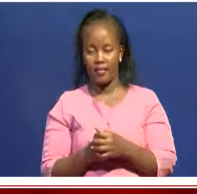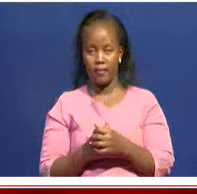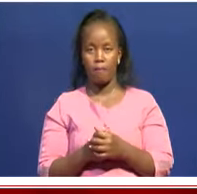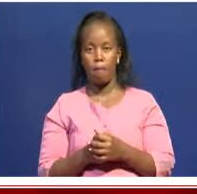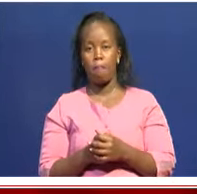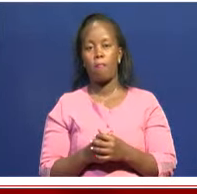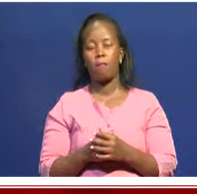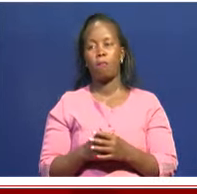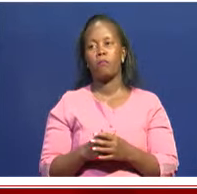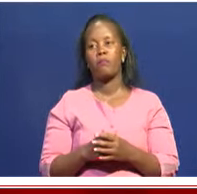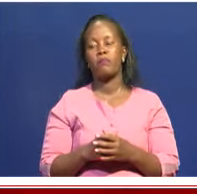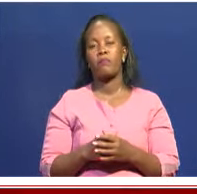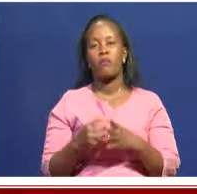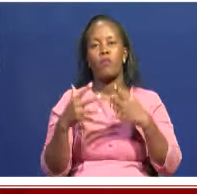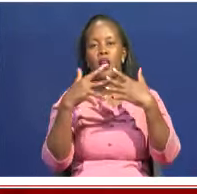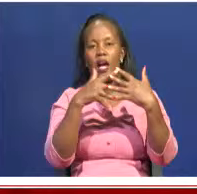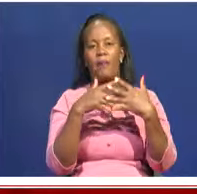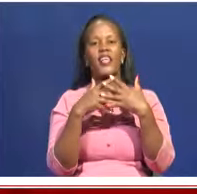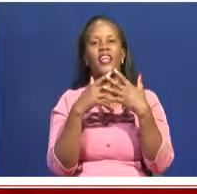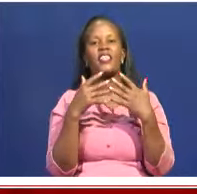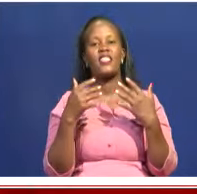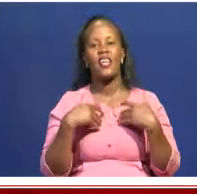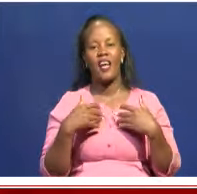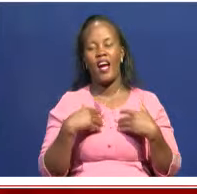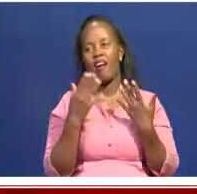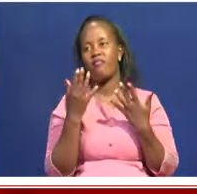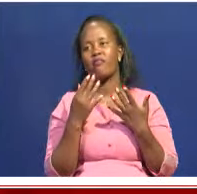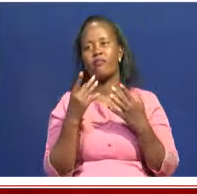the man-eaters of Savo.